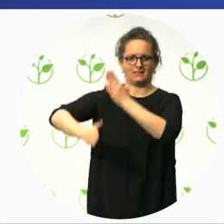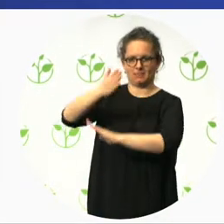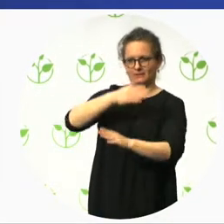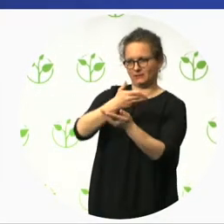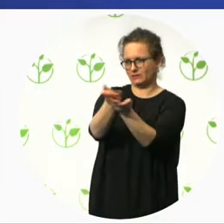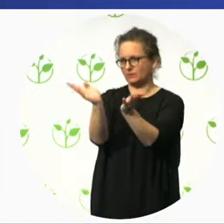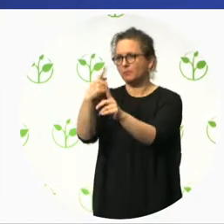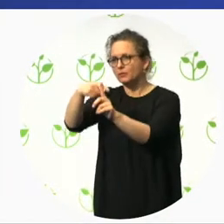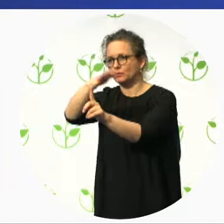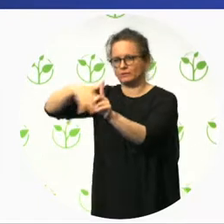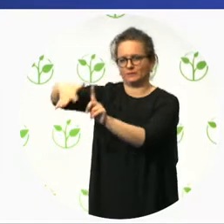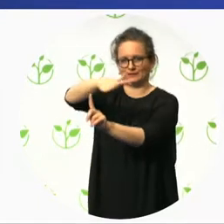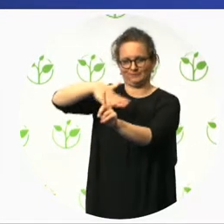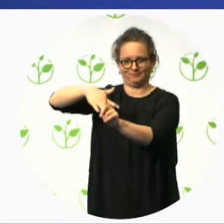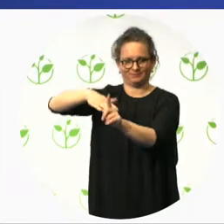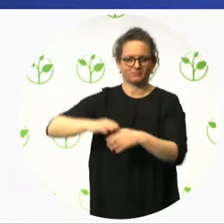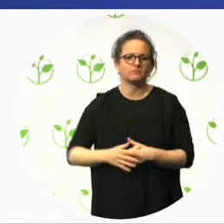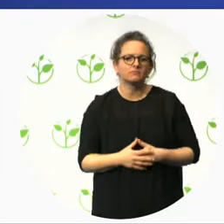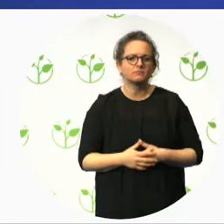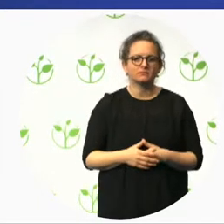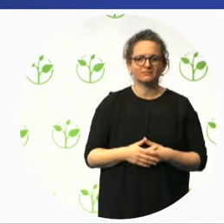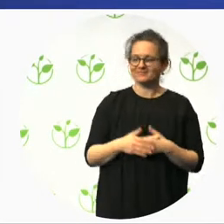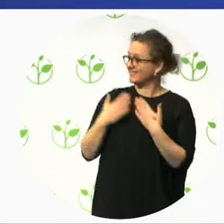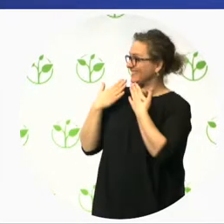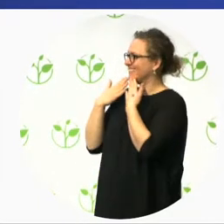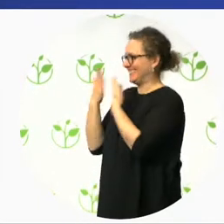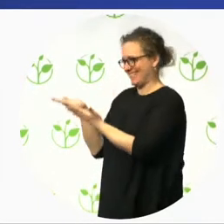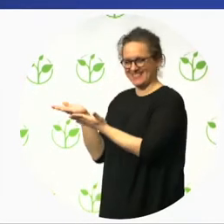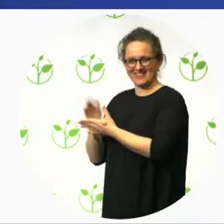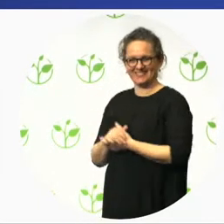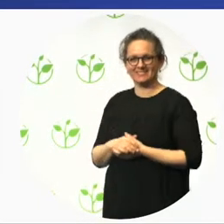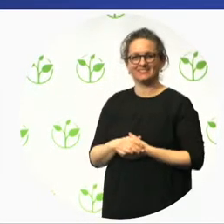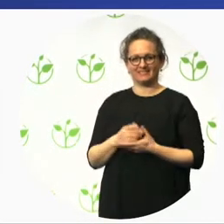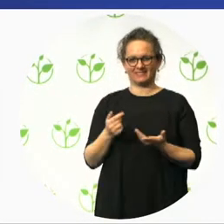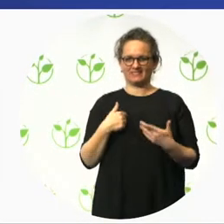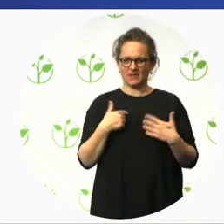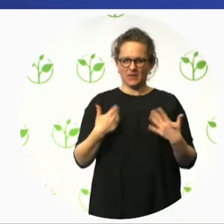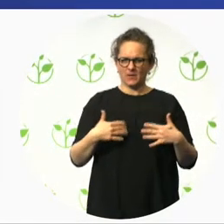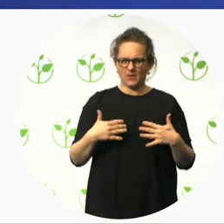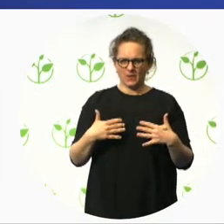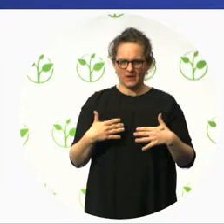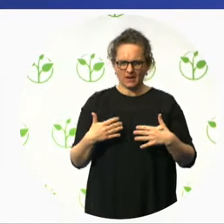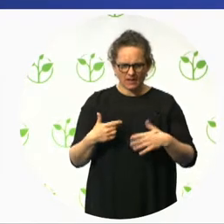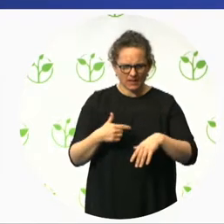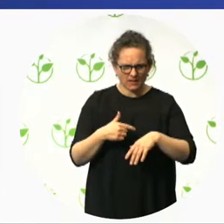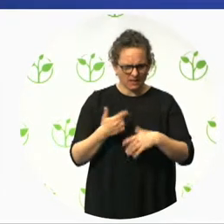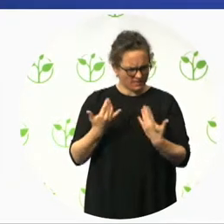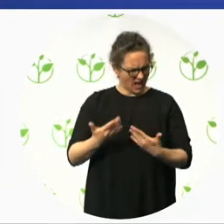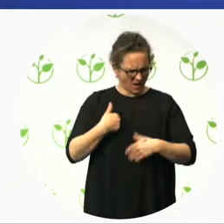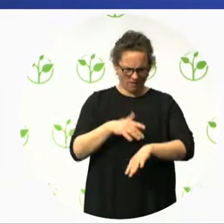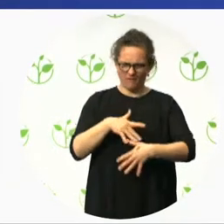Thank you, and good afternoon. Is it already afternoon or good morning to the audience?